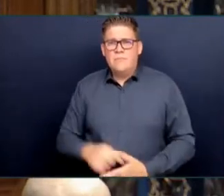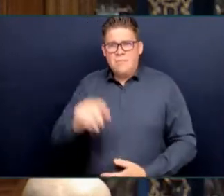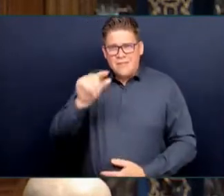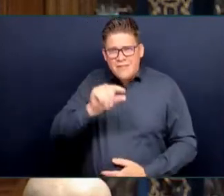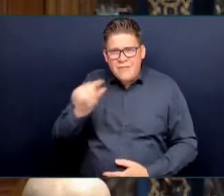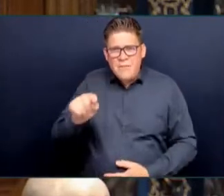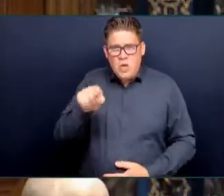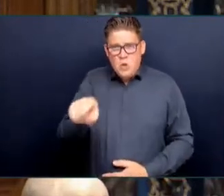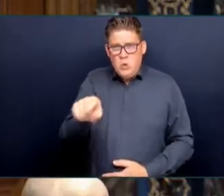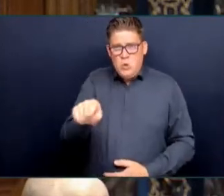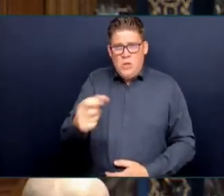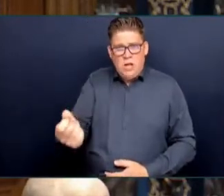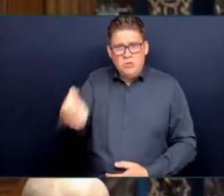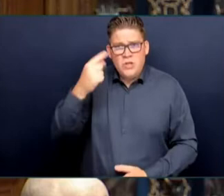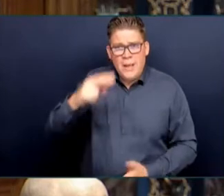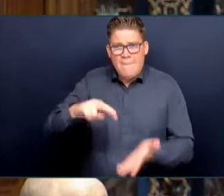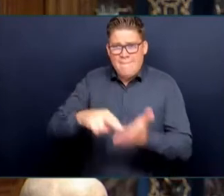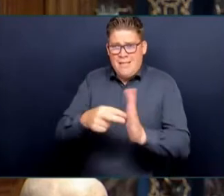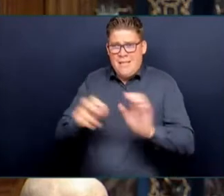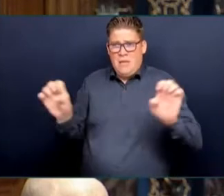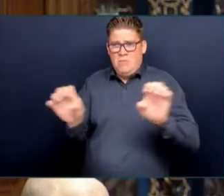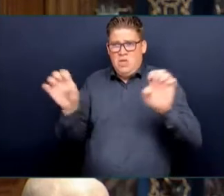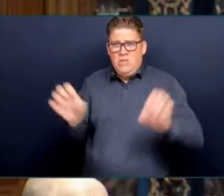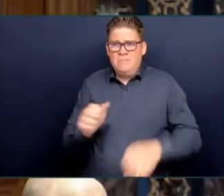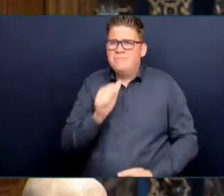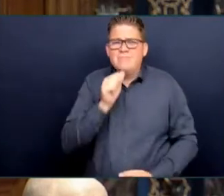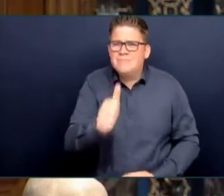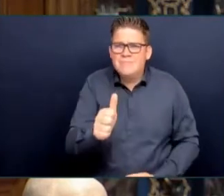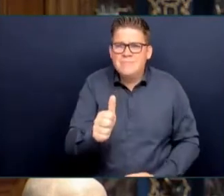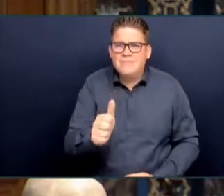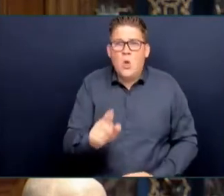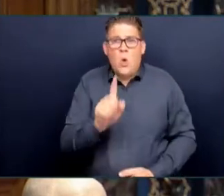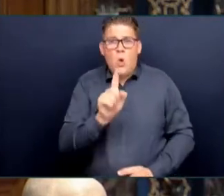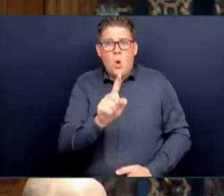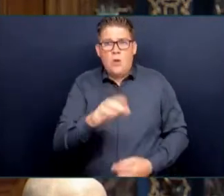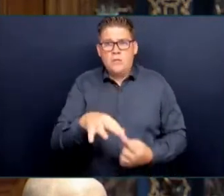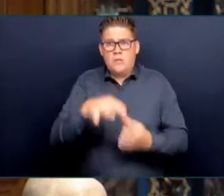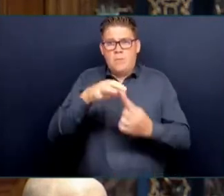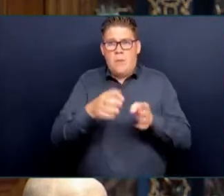activist runs to be leader of the party, they'll respond to that like an emergency.